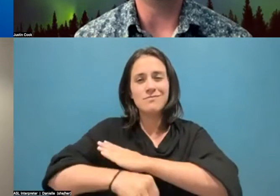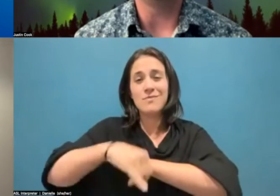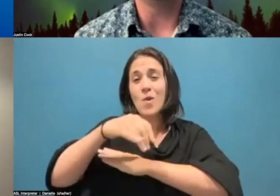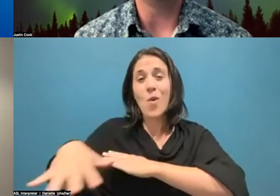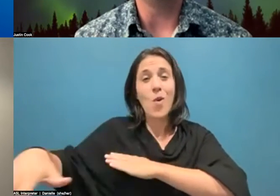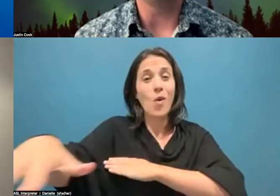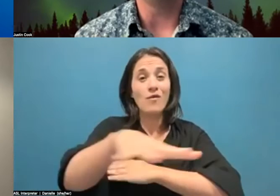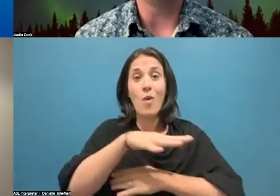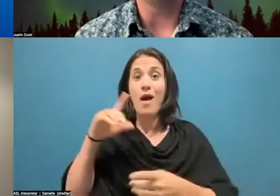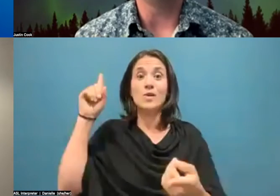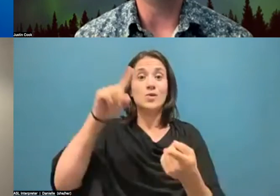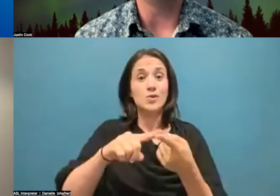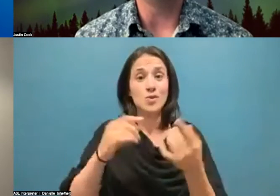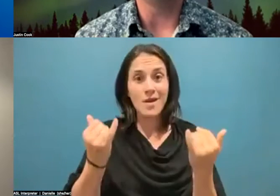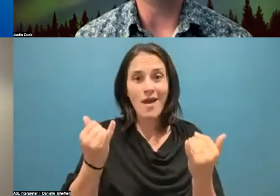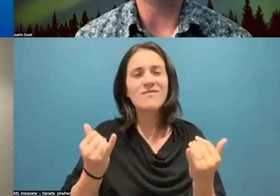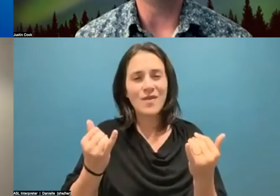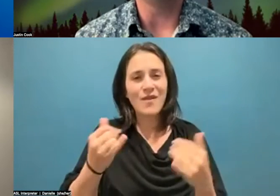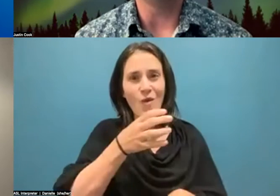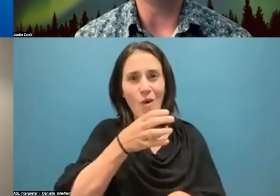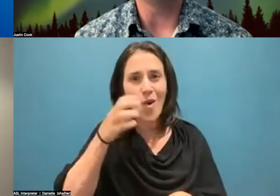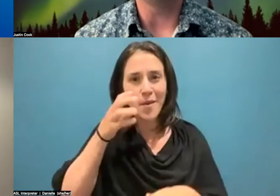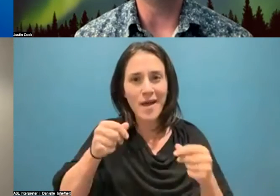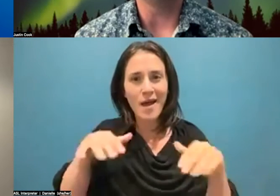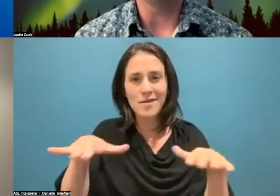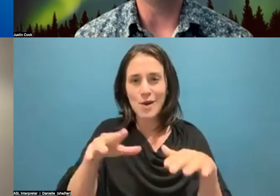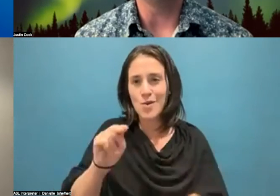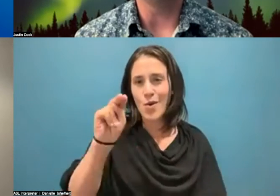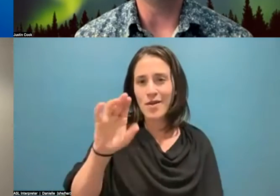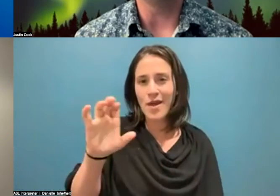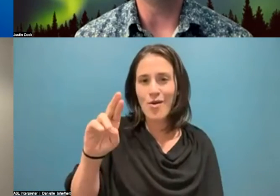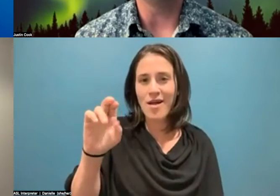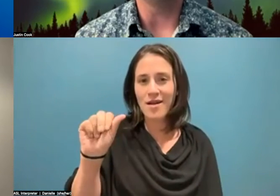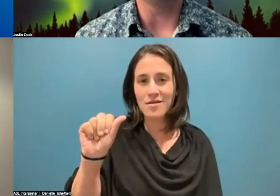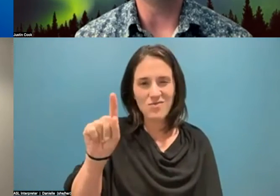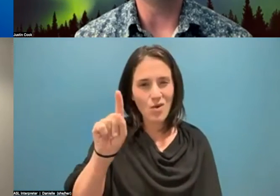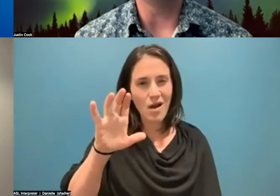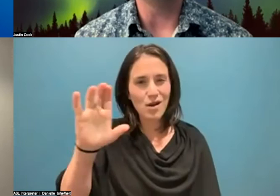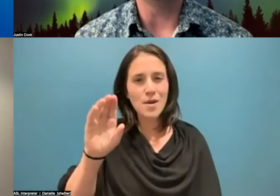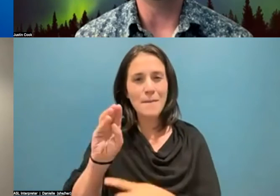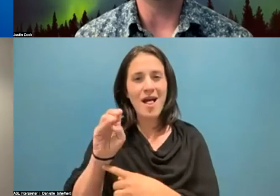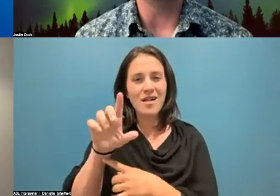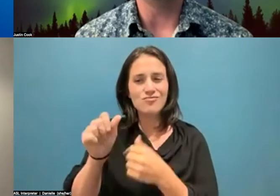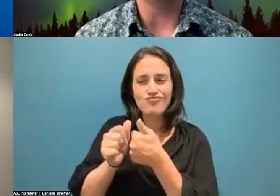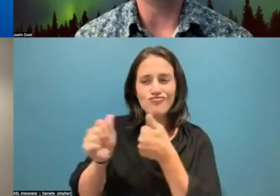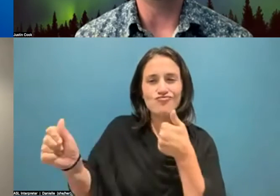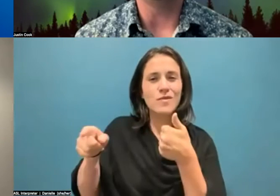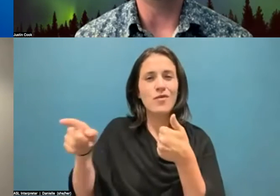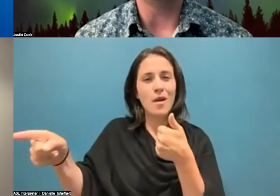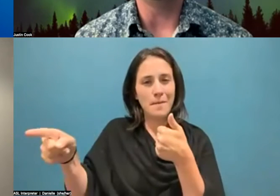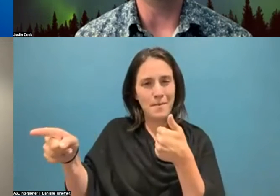and farmland in Edgecombe County, North Carolina, 100 miles inland from the Atlantic Ocean today.